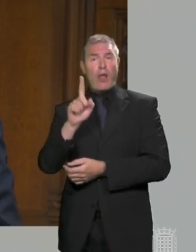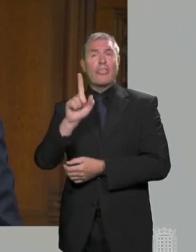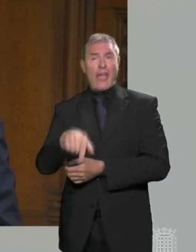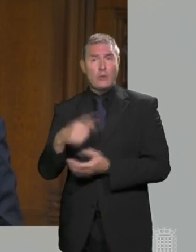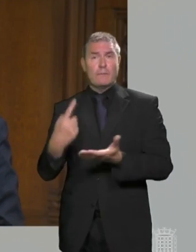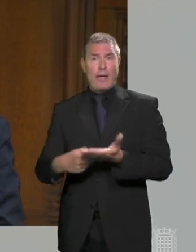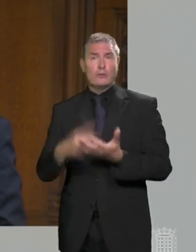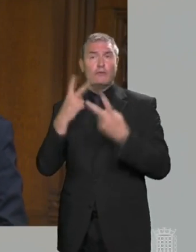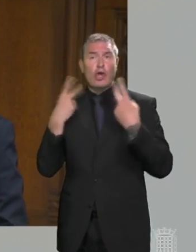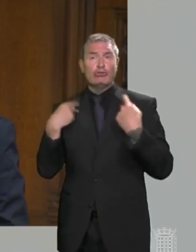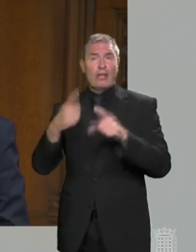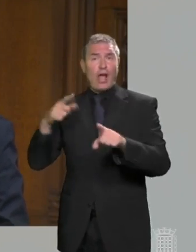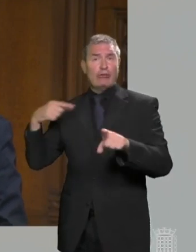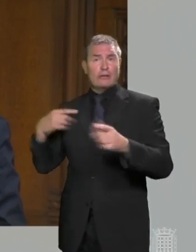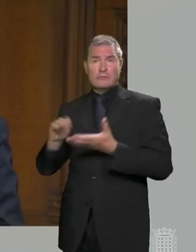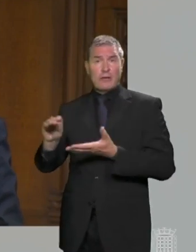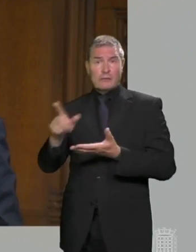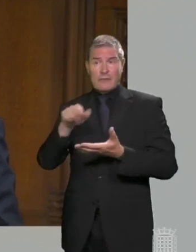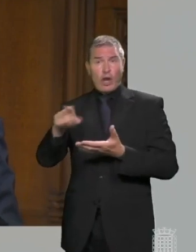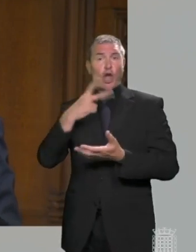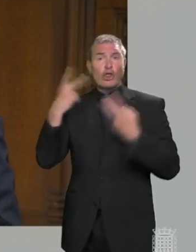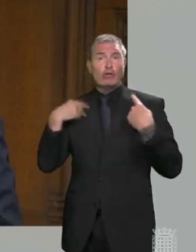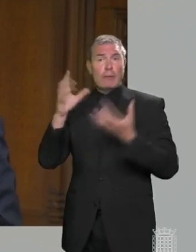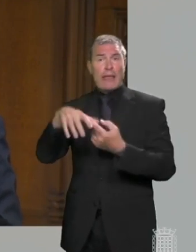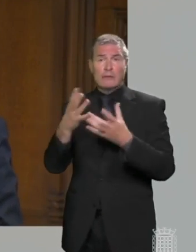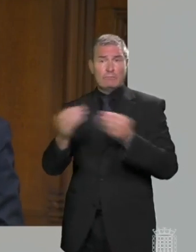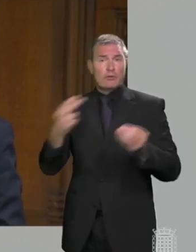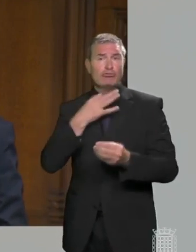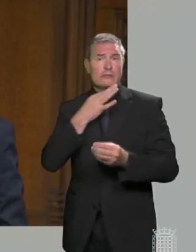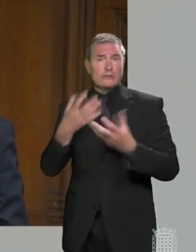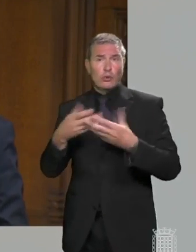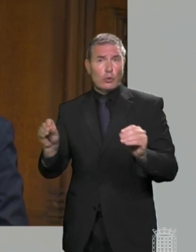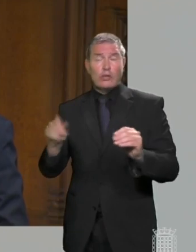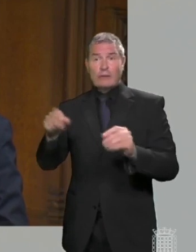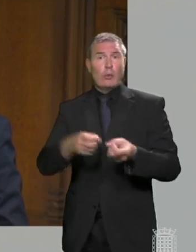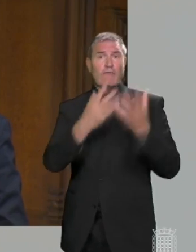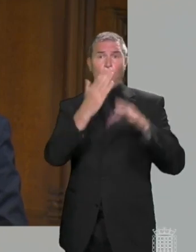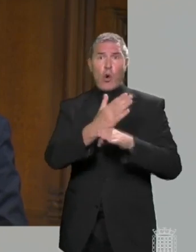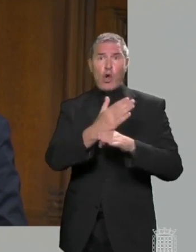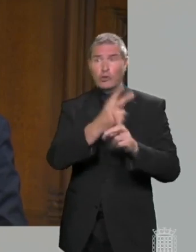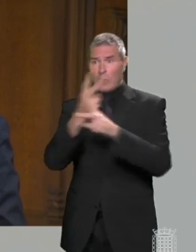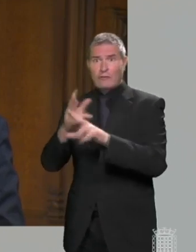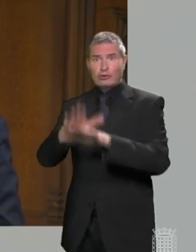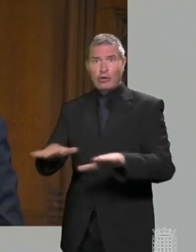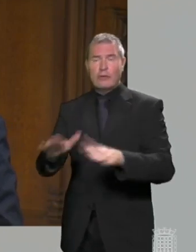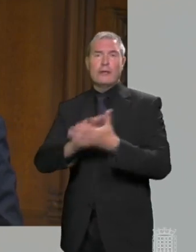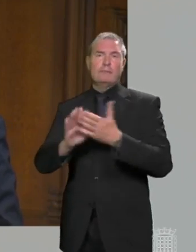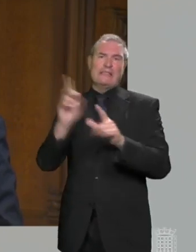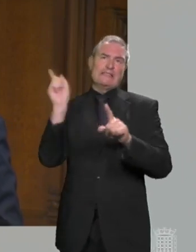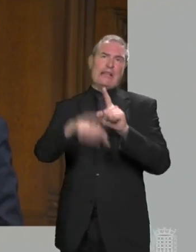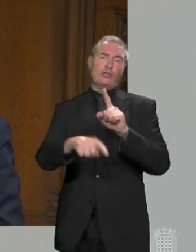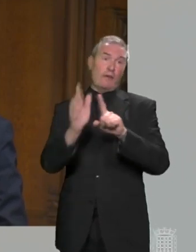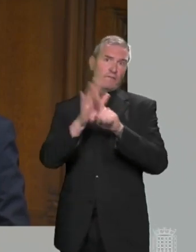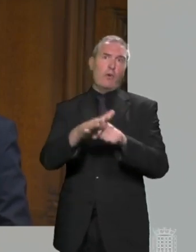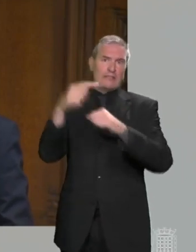of nursery arrears. She is therefore at risk of losing their nursery places. She would therefore have to give up work and would therefore be at risk of sanction and forced